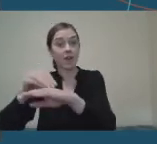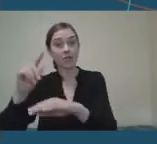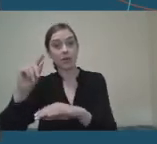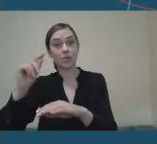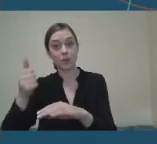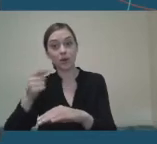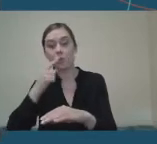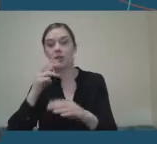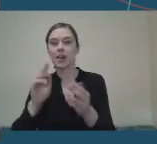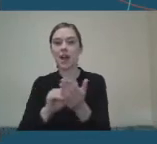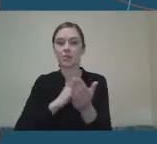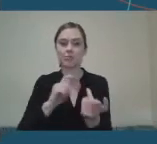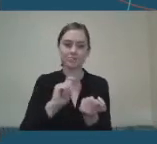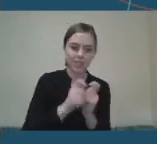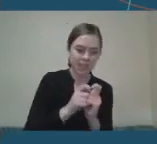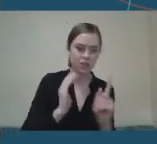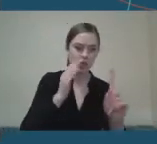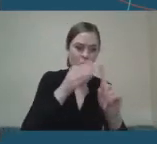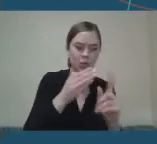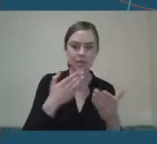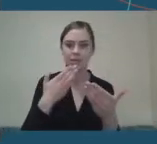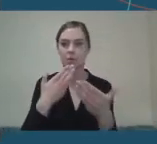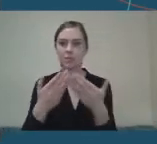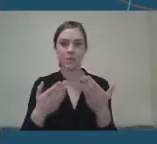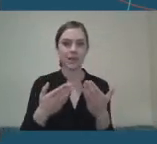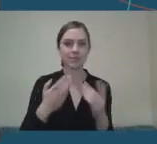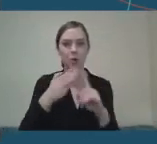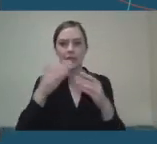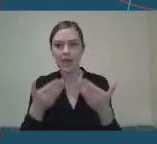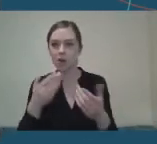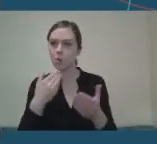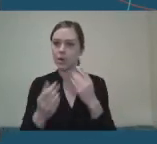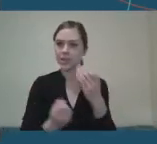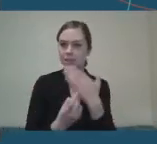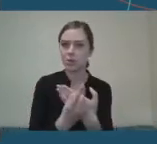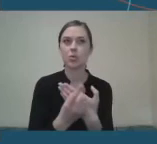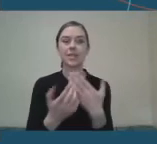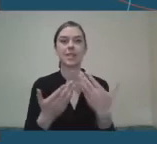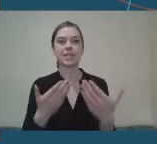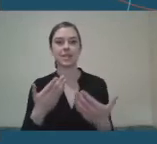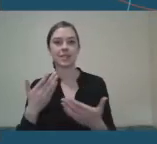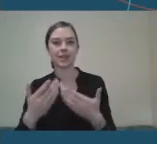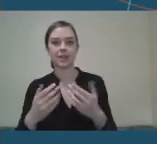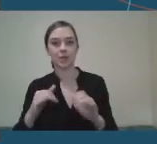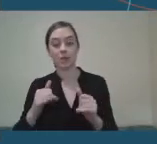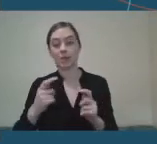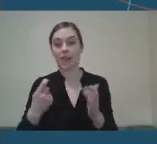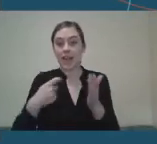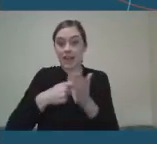their goals and retarget and look at the opportunities that they could glean from an additional year of training and gearing